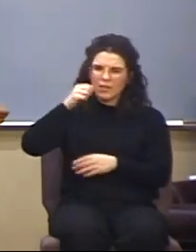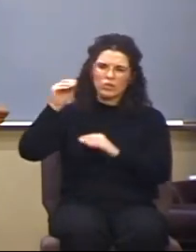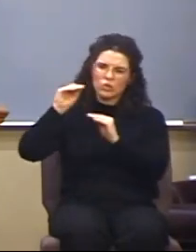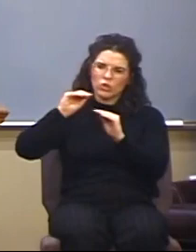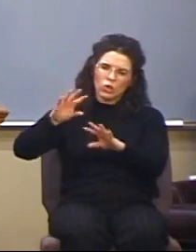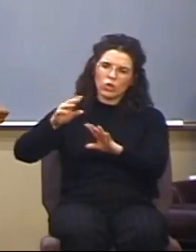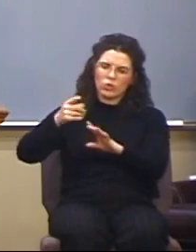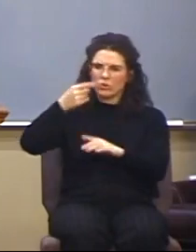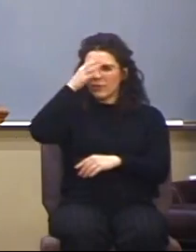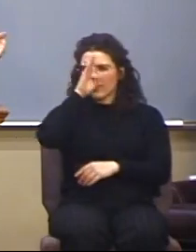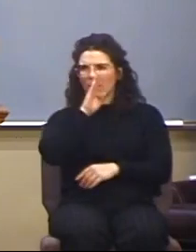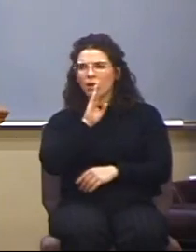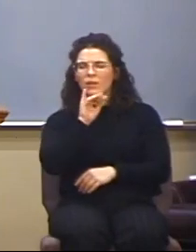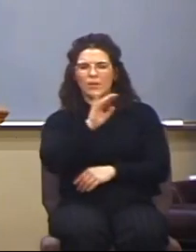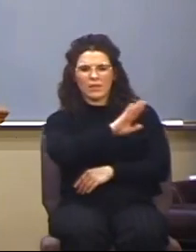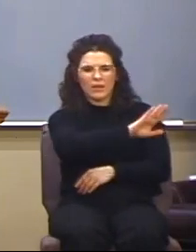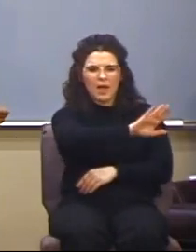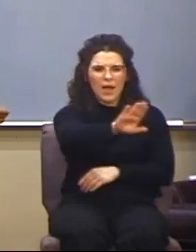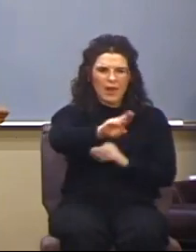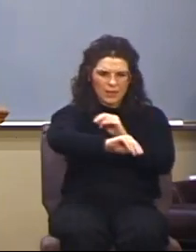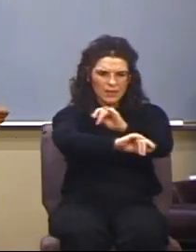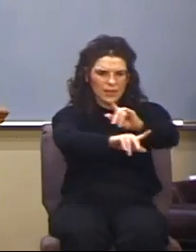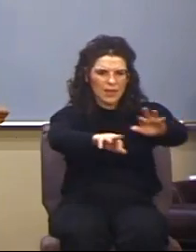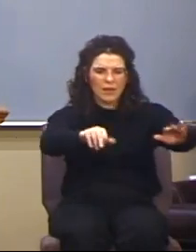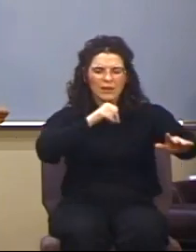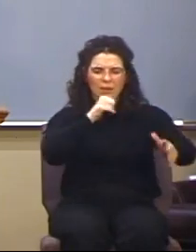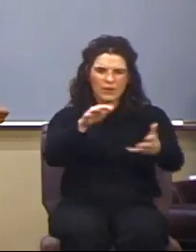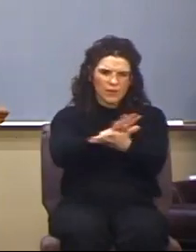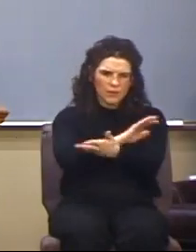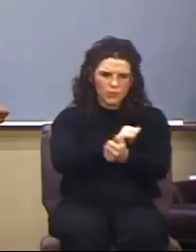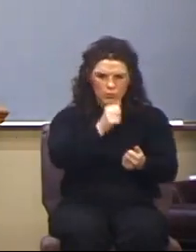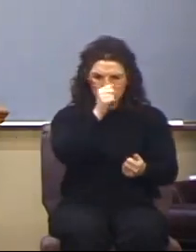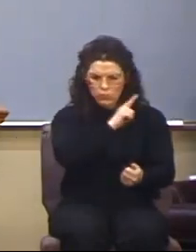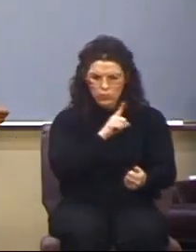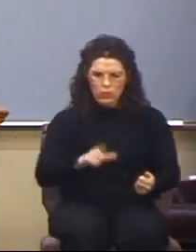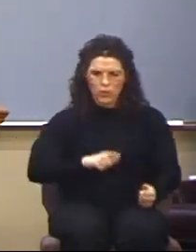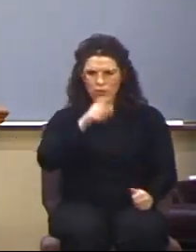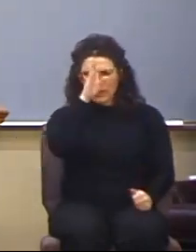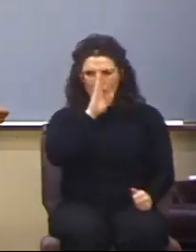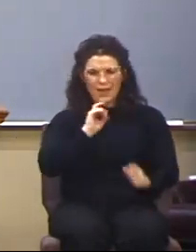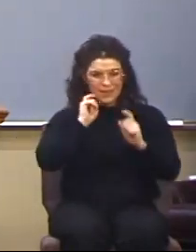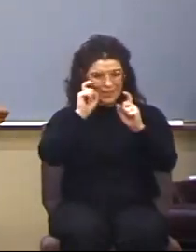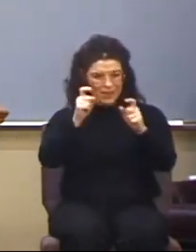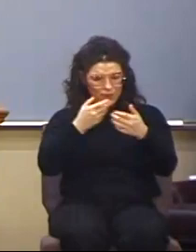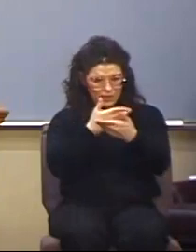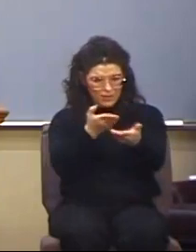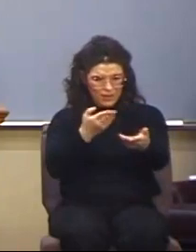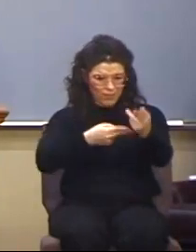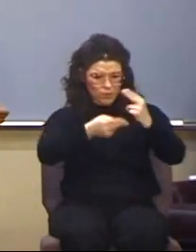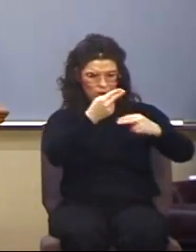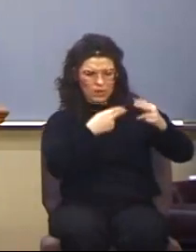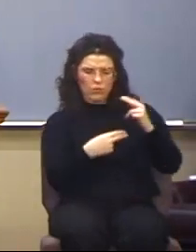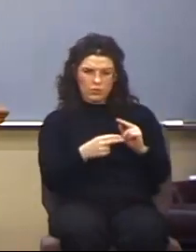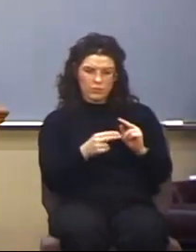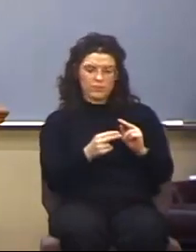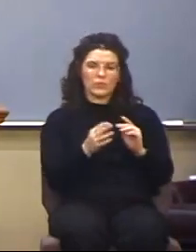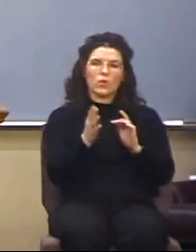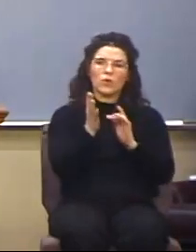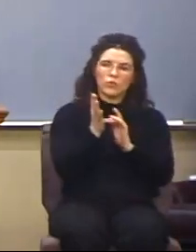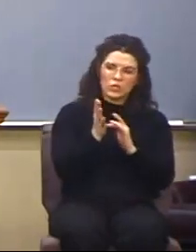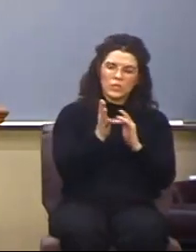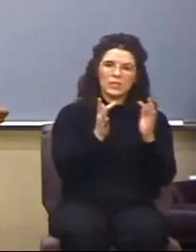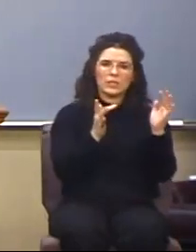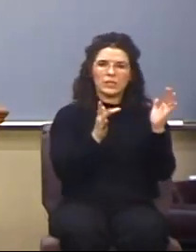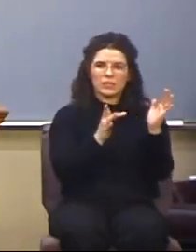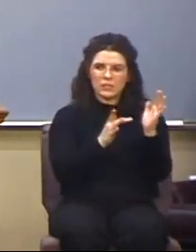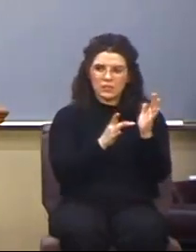of God that thy land be not defiled which the Lord thy God giveth thee for an inheritance. Jesus was